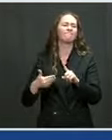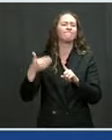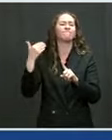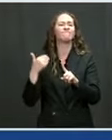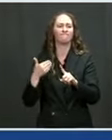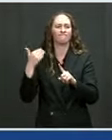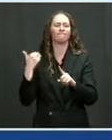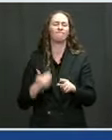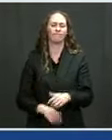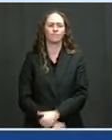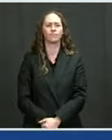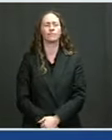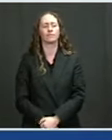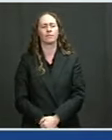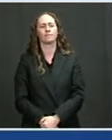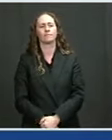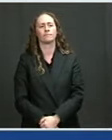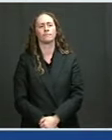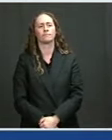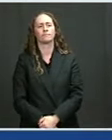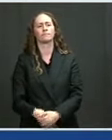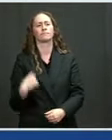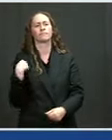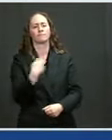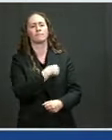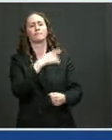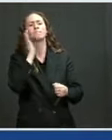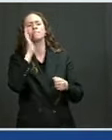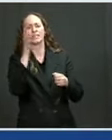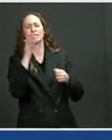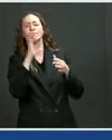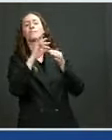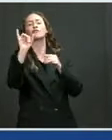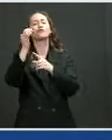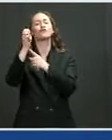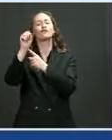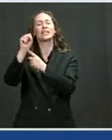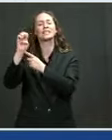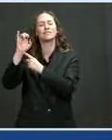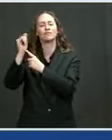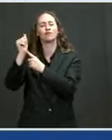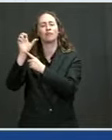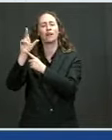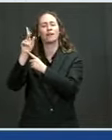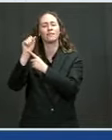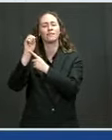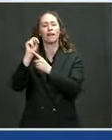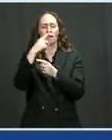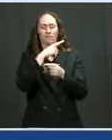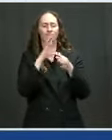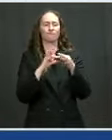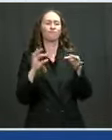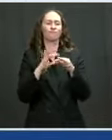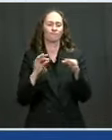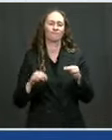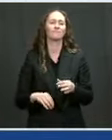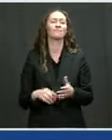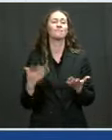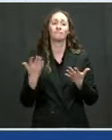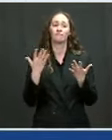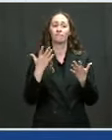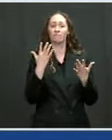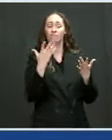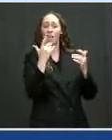civil rights movement, as Jesse Jackson can tell you better than anybody. The obstacles to progress that have to be